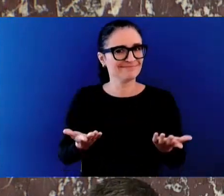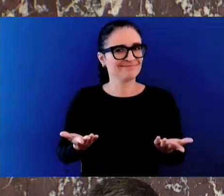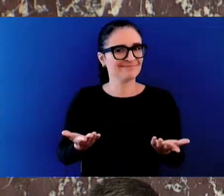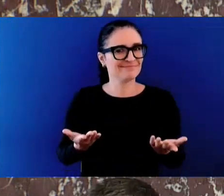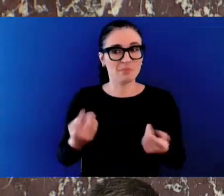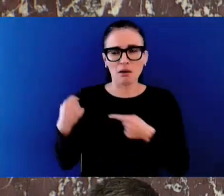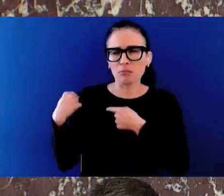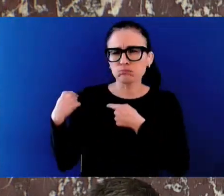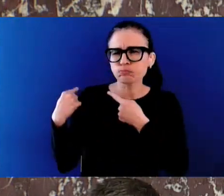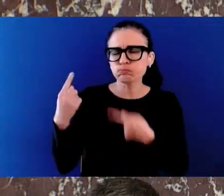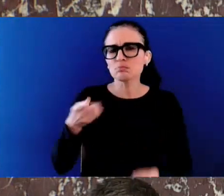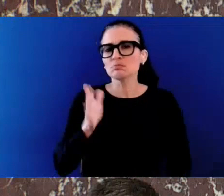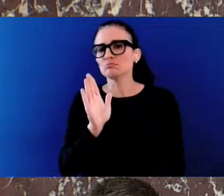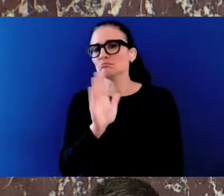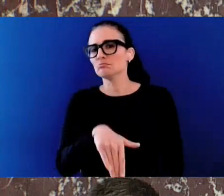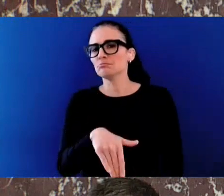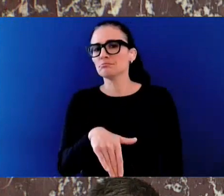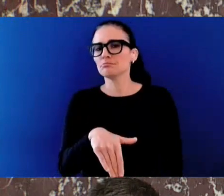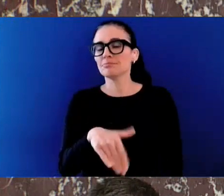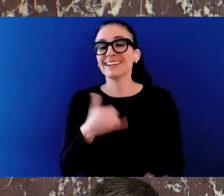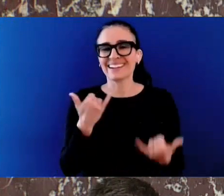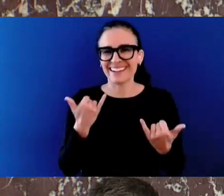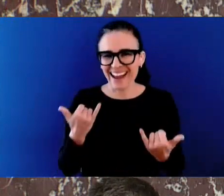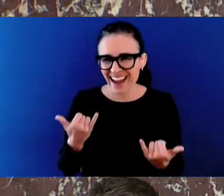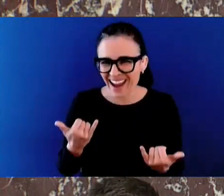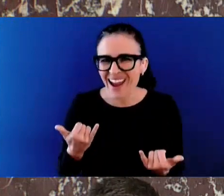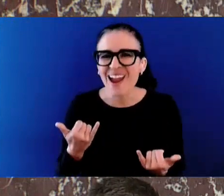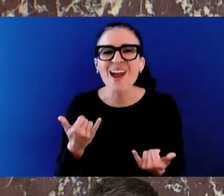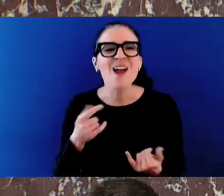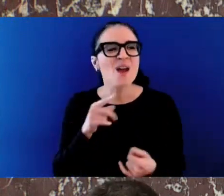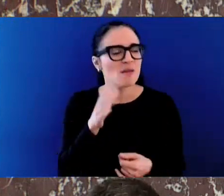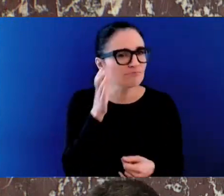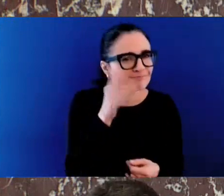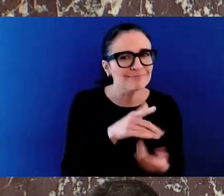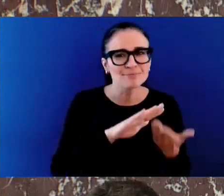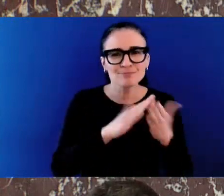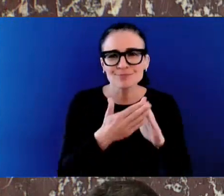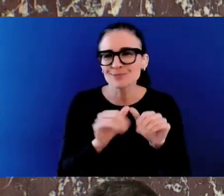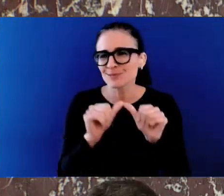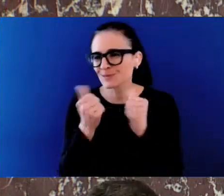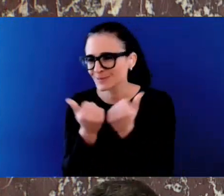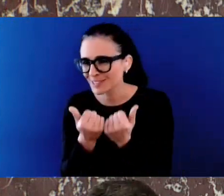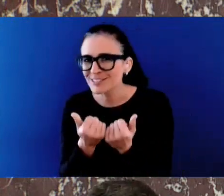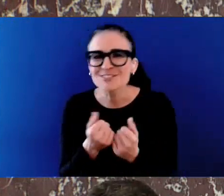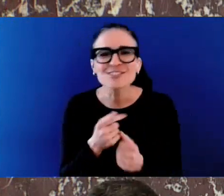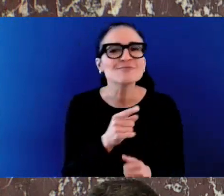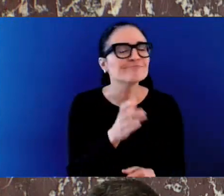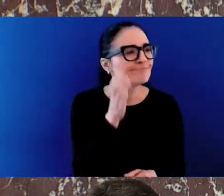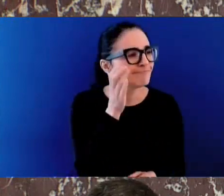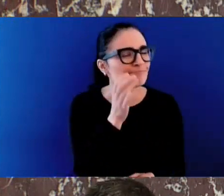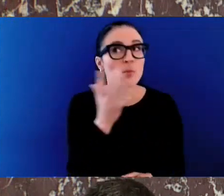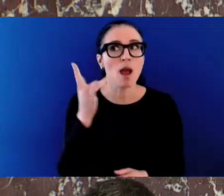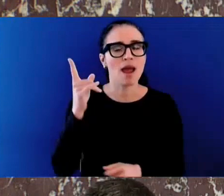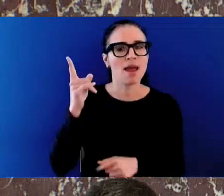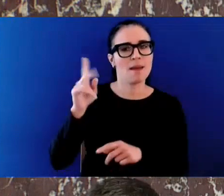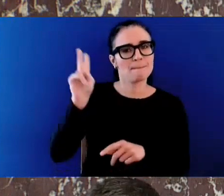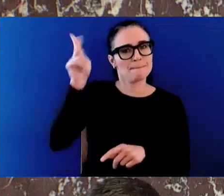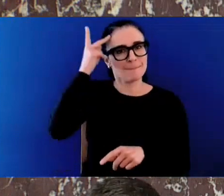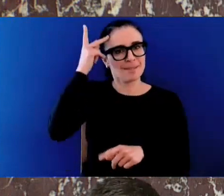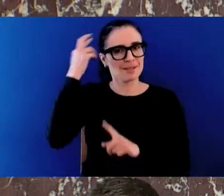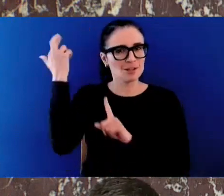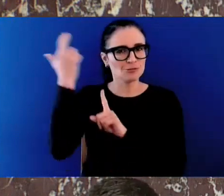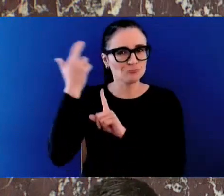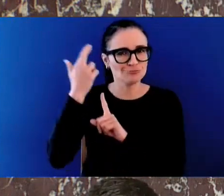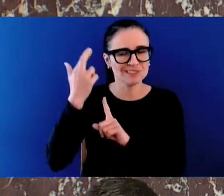now in full political control mode with the election on the horizon. Yet he refuses to end decriminalization despite